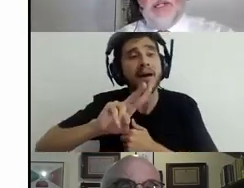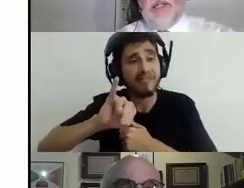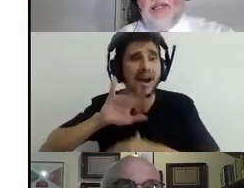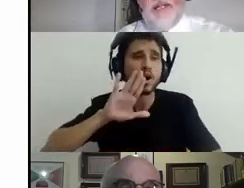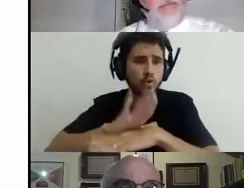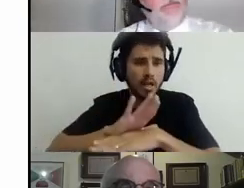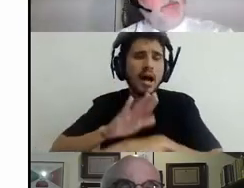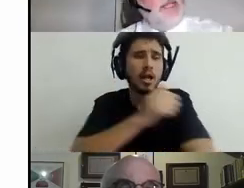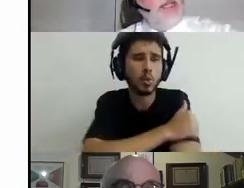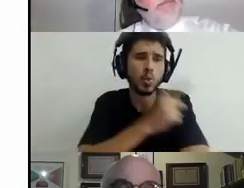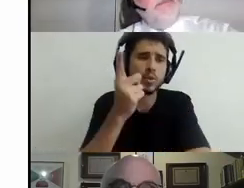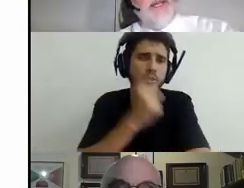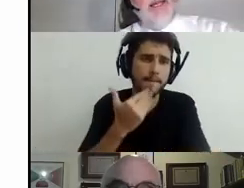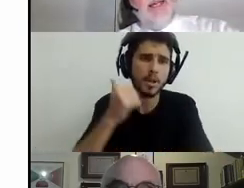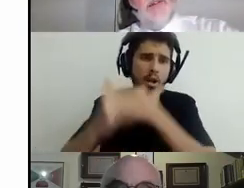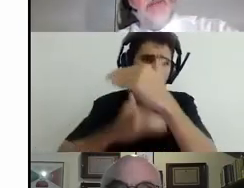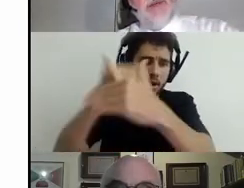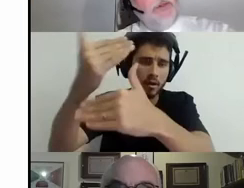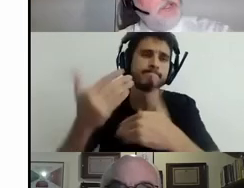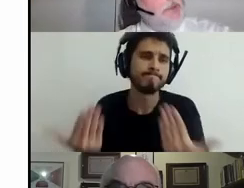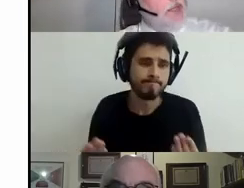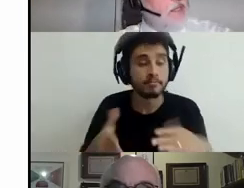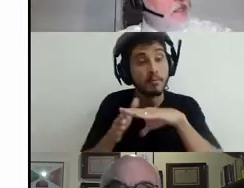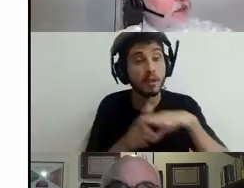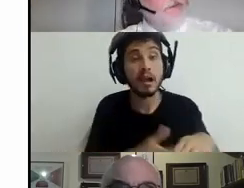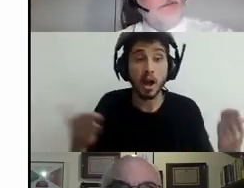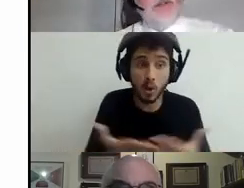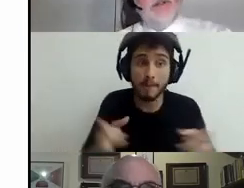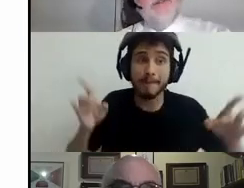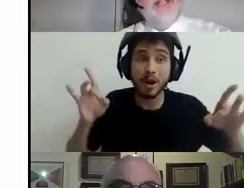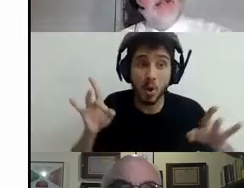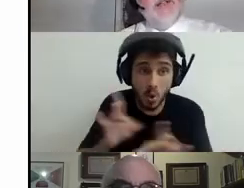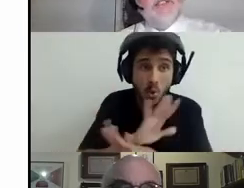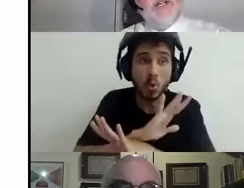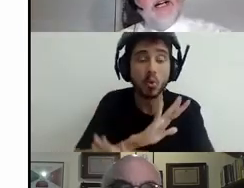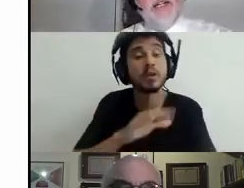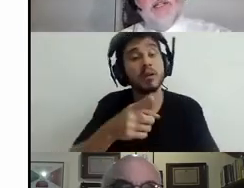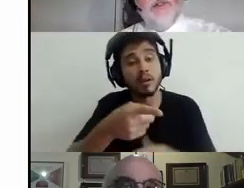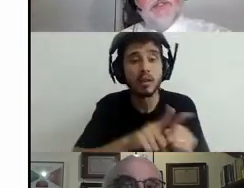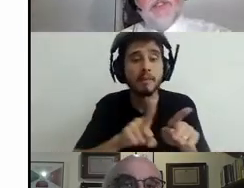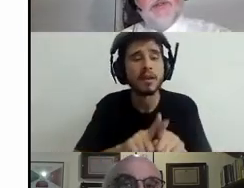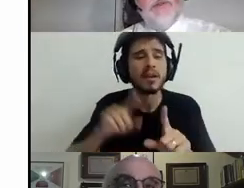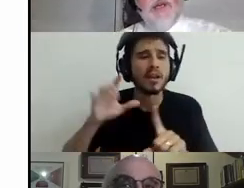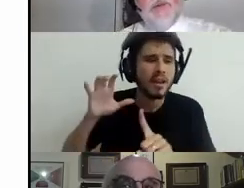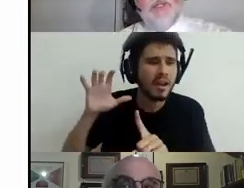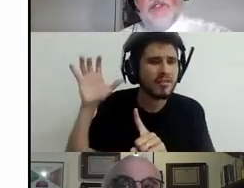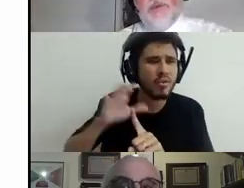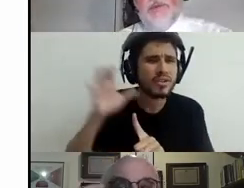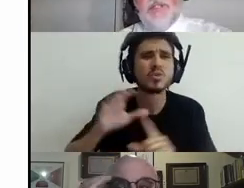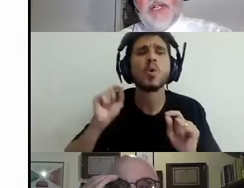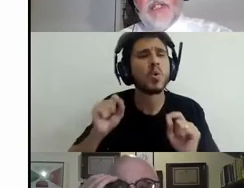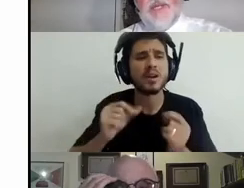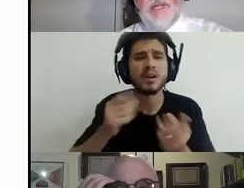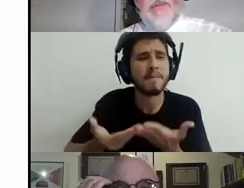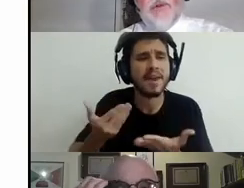part, the economic consequences of learning loss are enormous. So we just